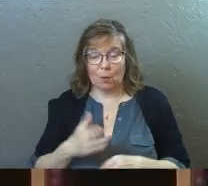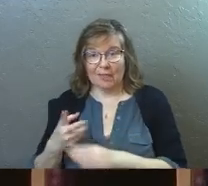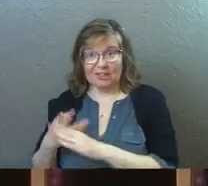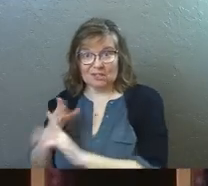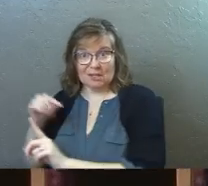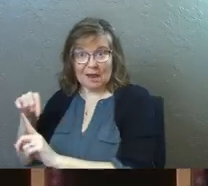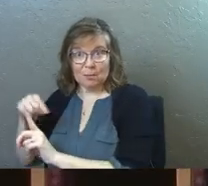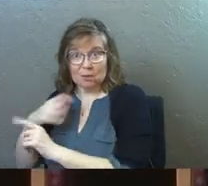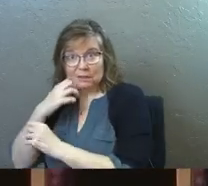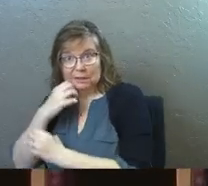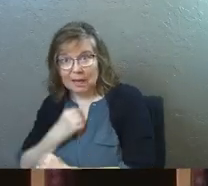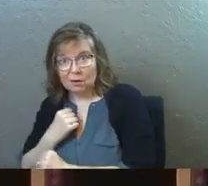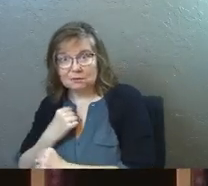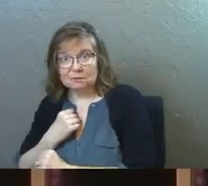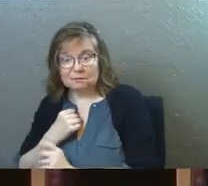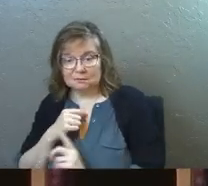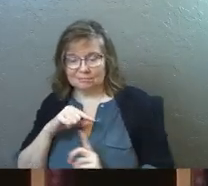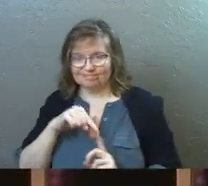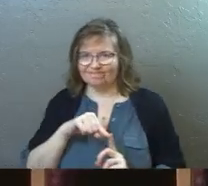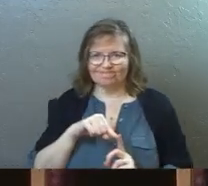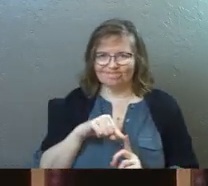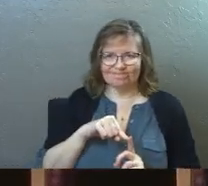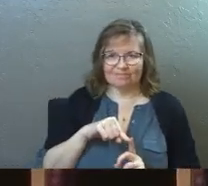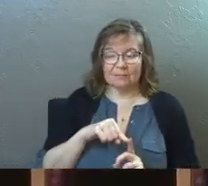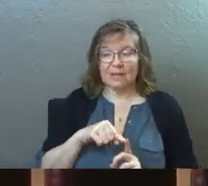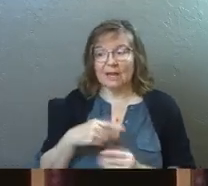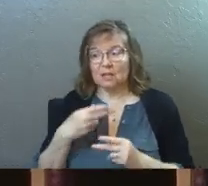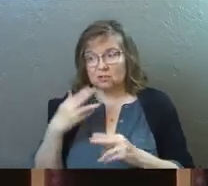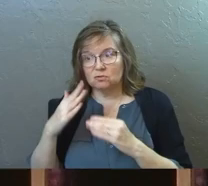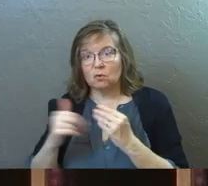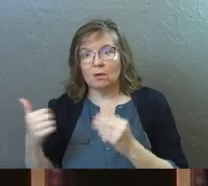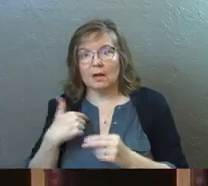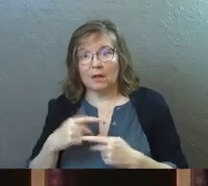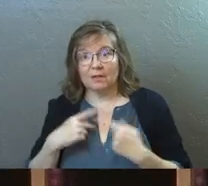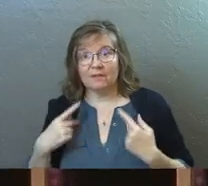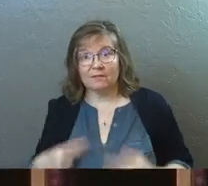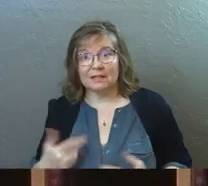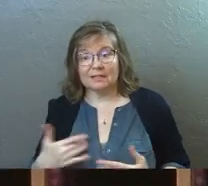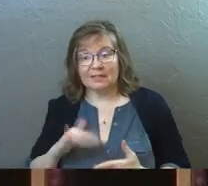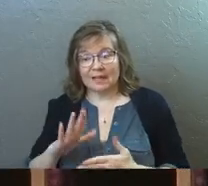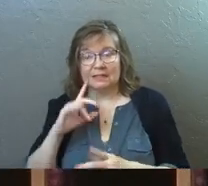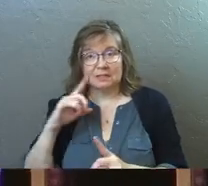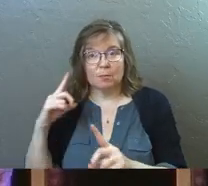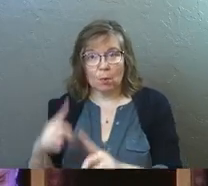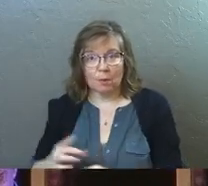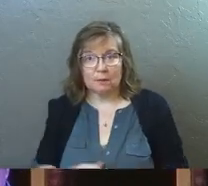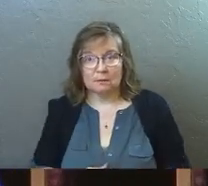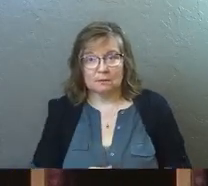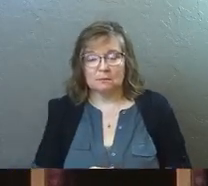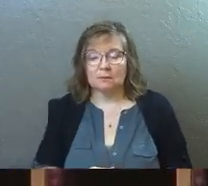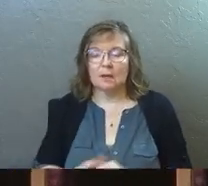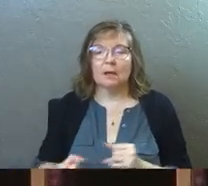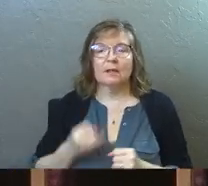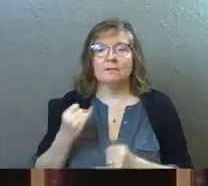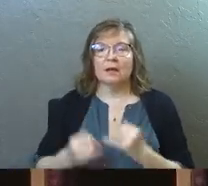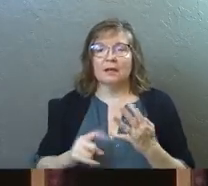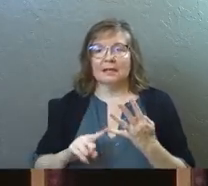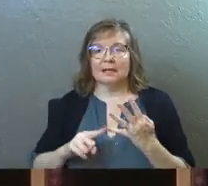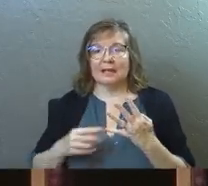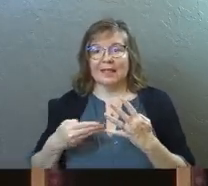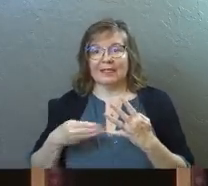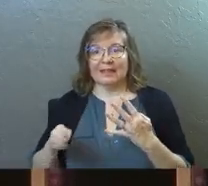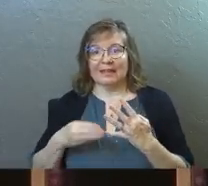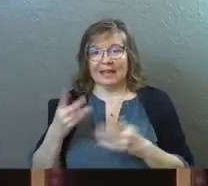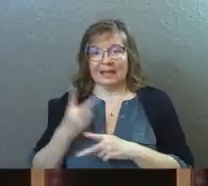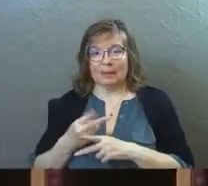way that the shepherd does. And he's calling out the Pharisees here. That's his point. And then finally, you've got the